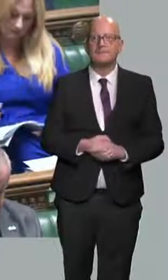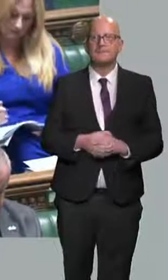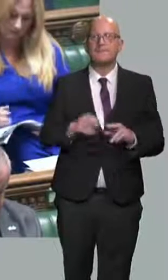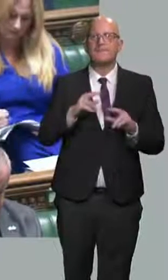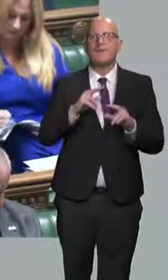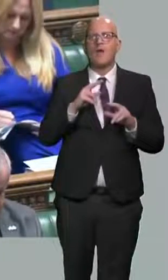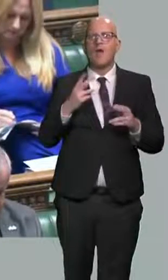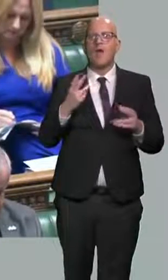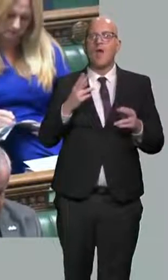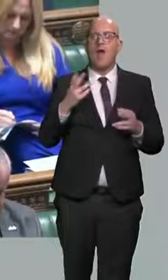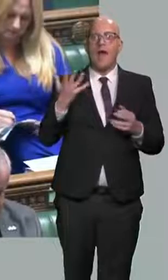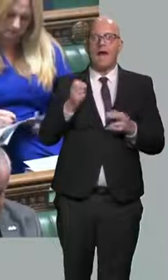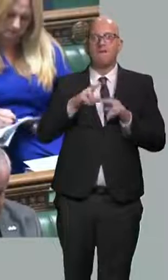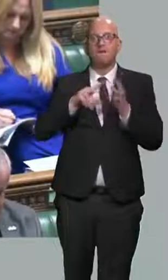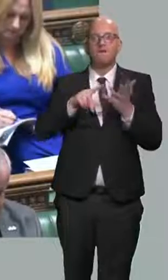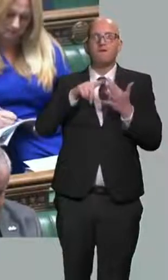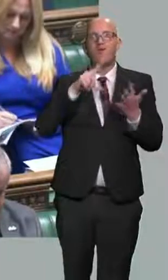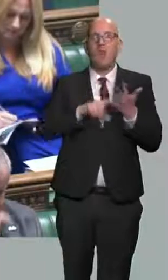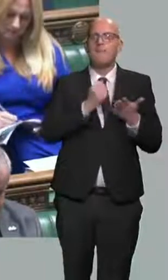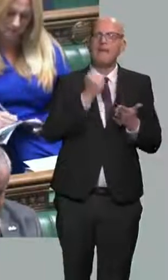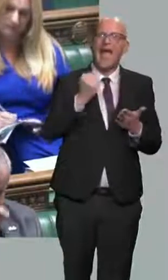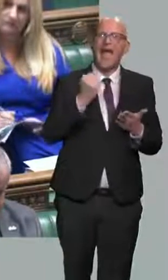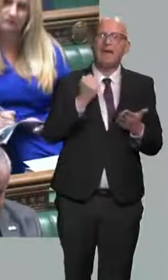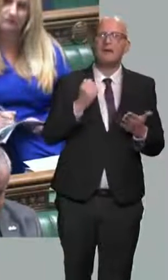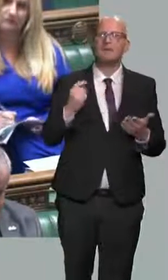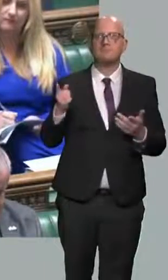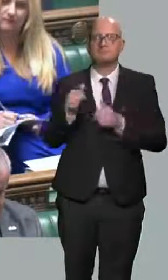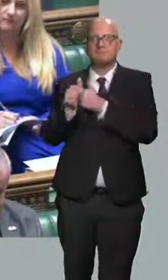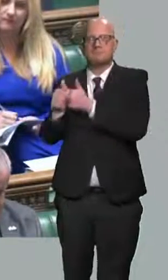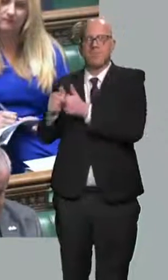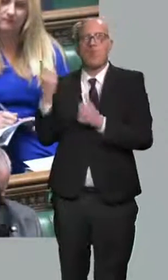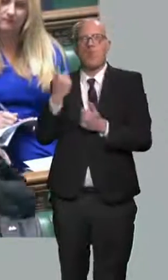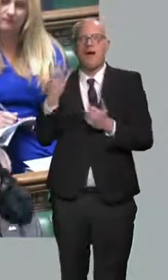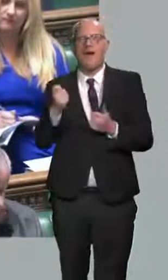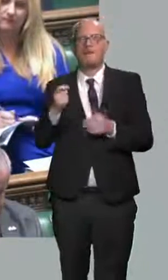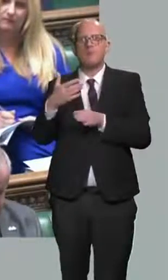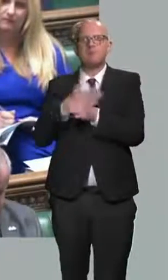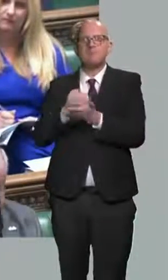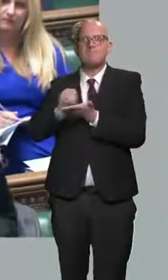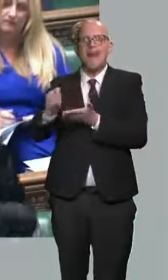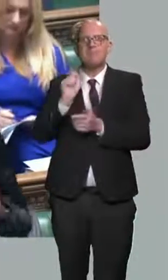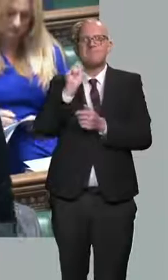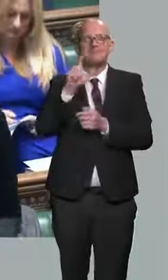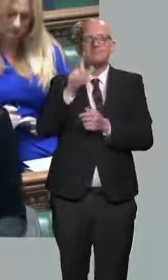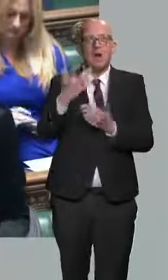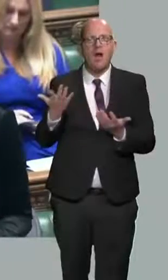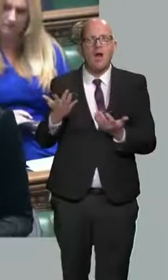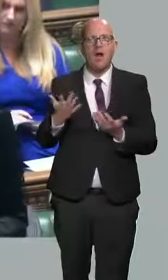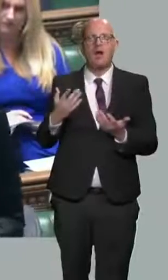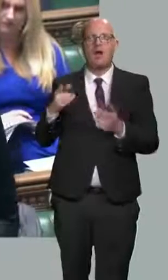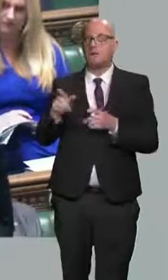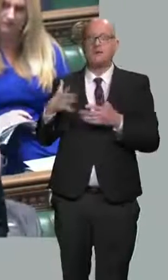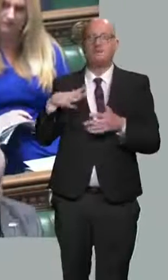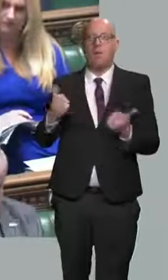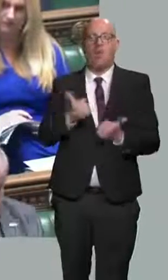are struggling on prepayment metres, have seen a 75 per cent increase in demand already. That is before the prices